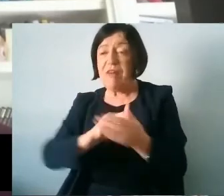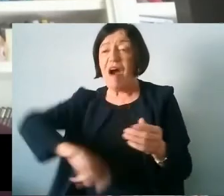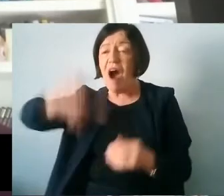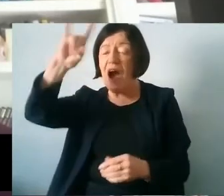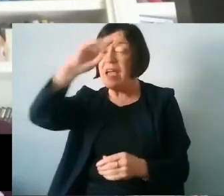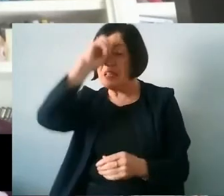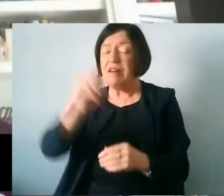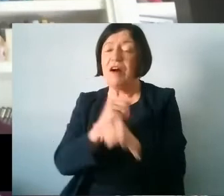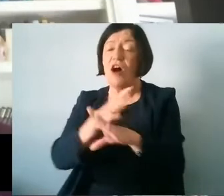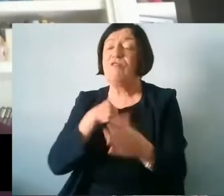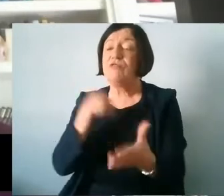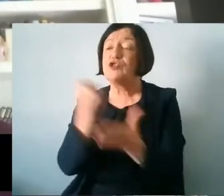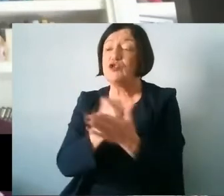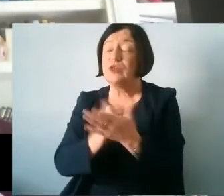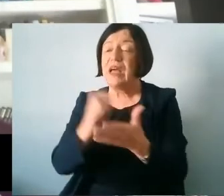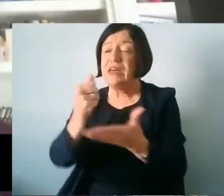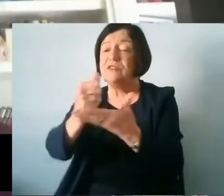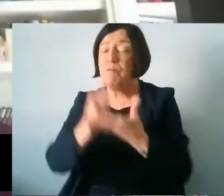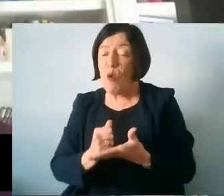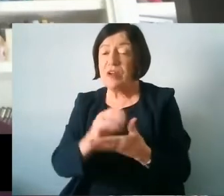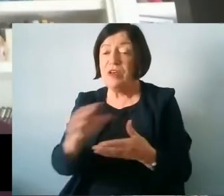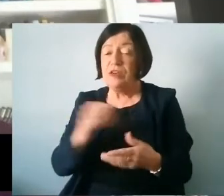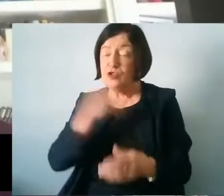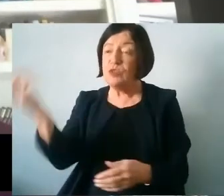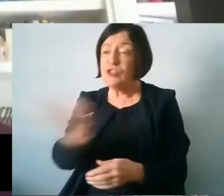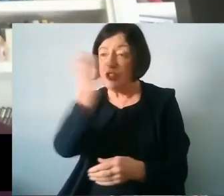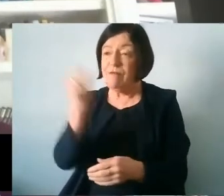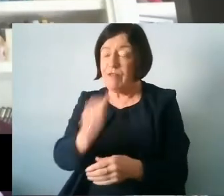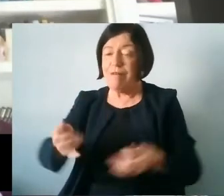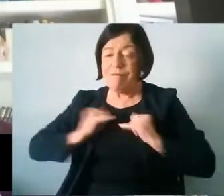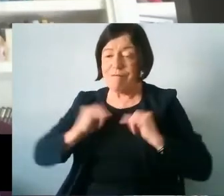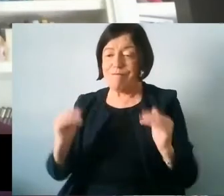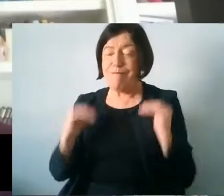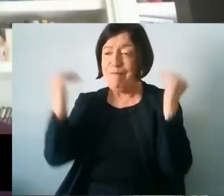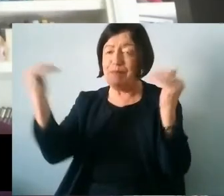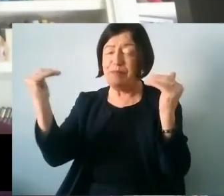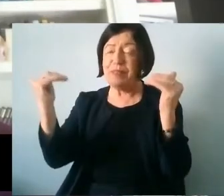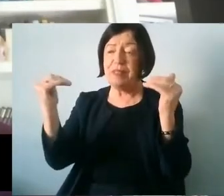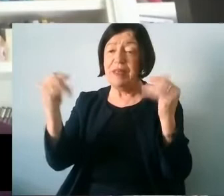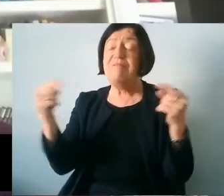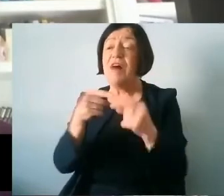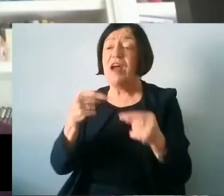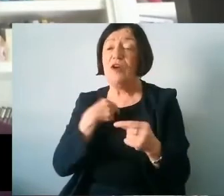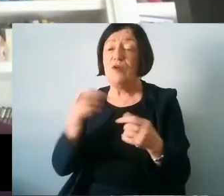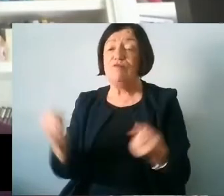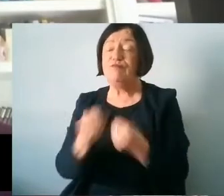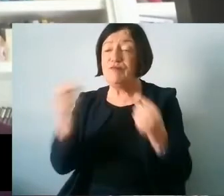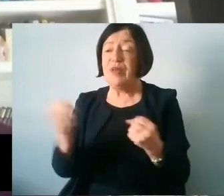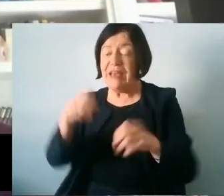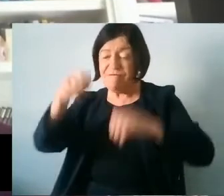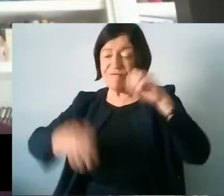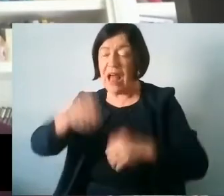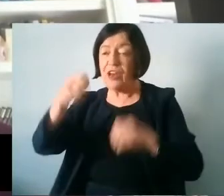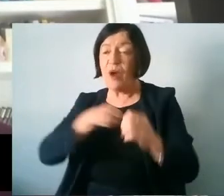all our students and supporting them to achieve their potential. Finally, we robustly evaluate our